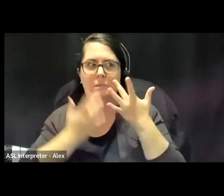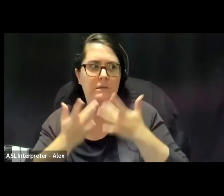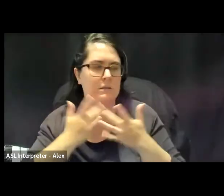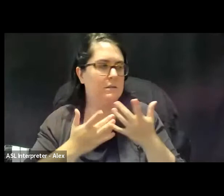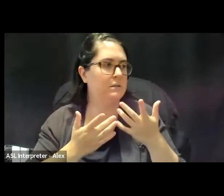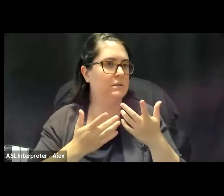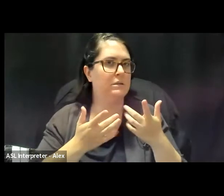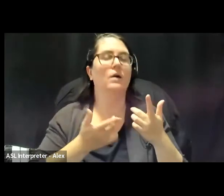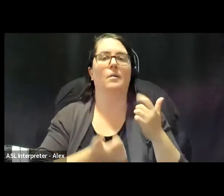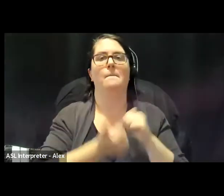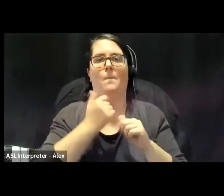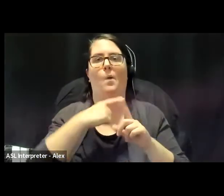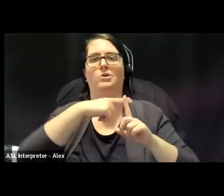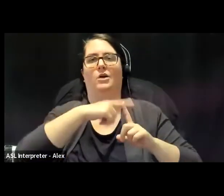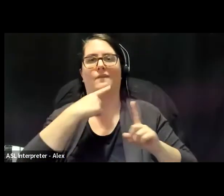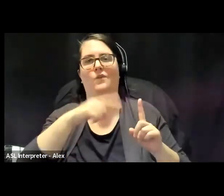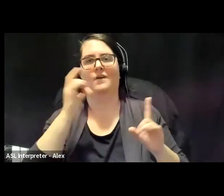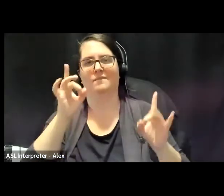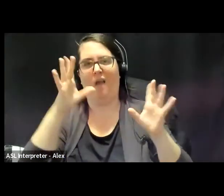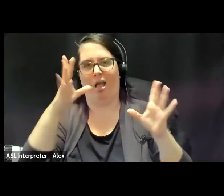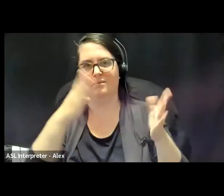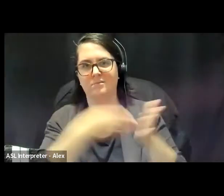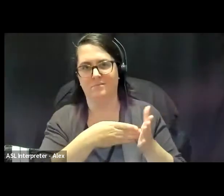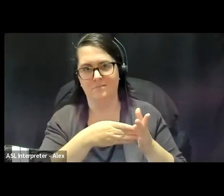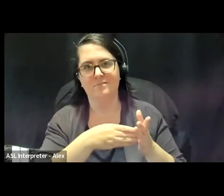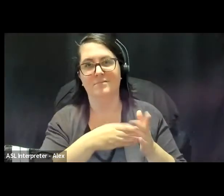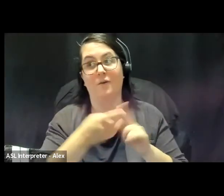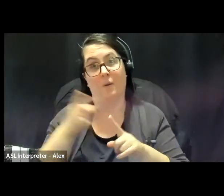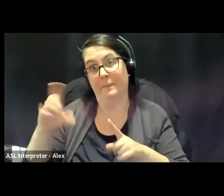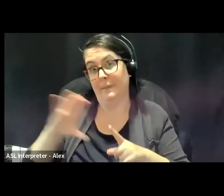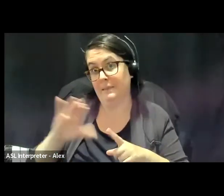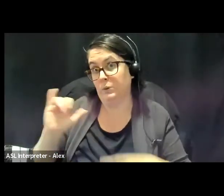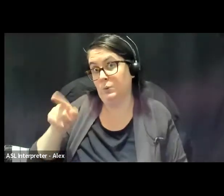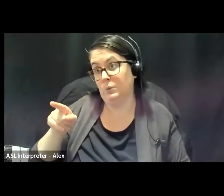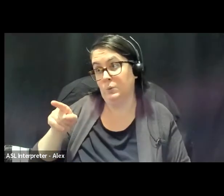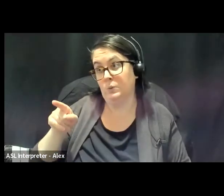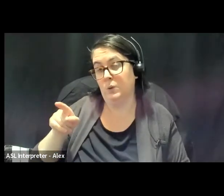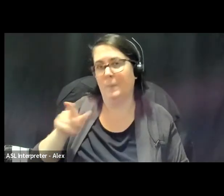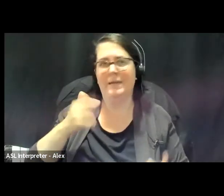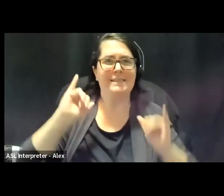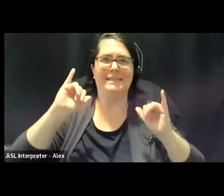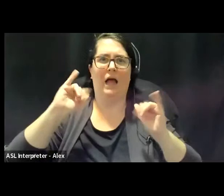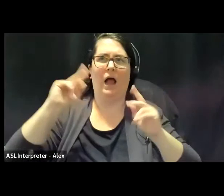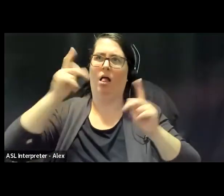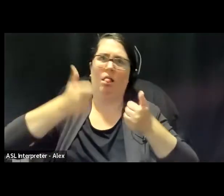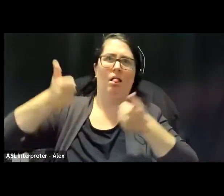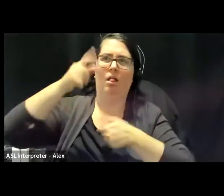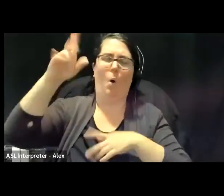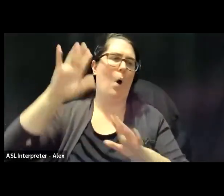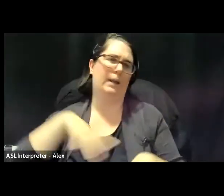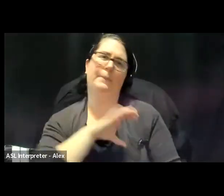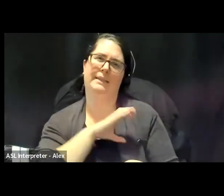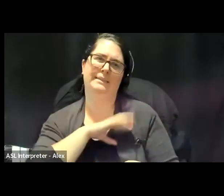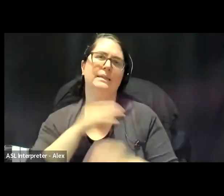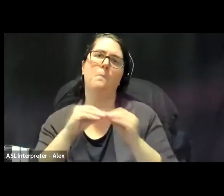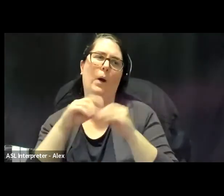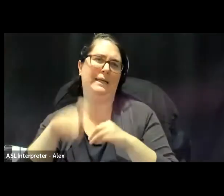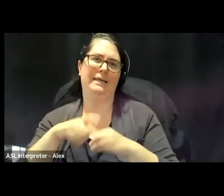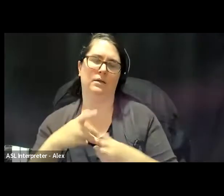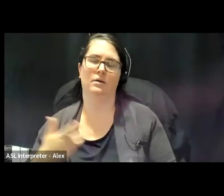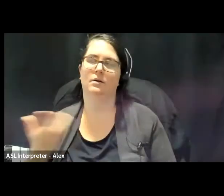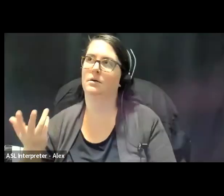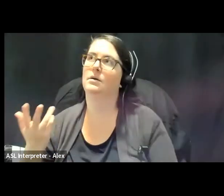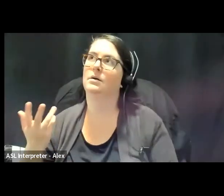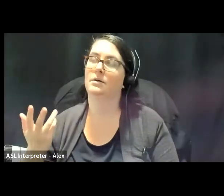violence, are most impacted by violence, including police violence, policing is still somehow being brought into the solution as this, as is